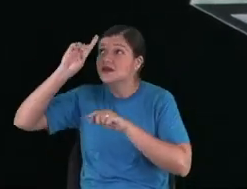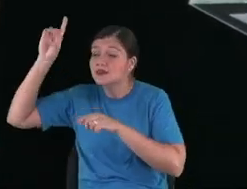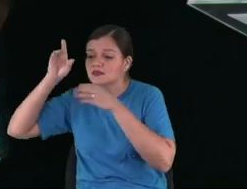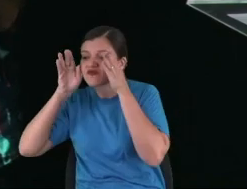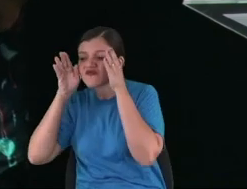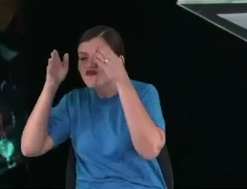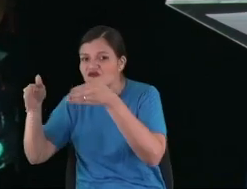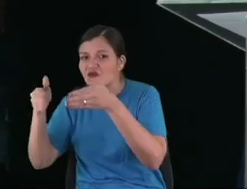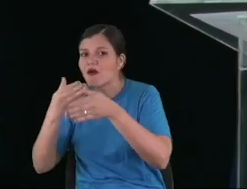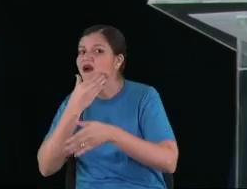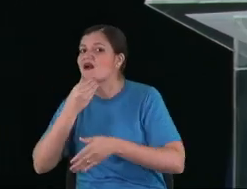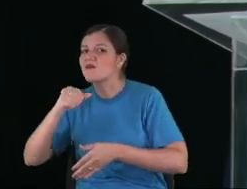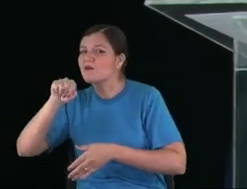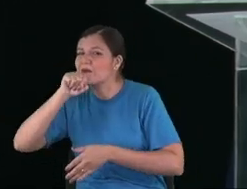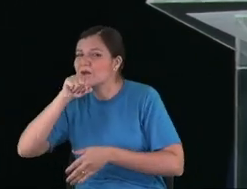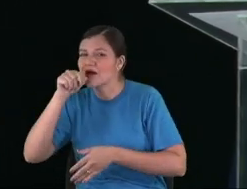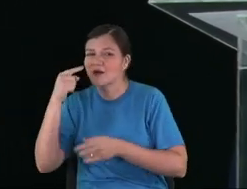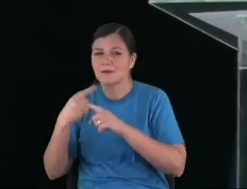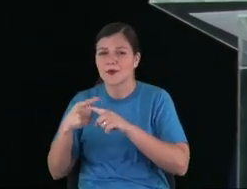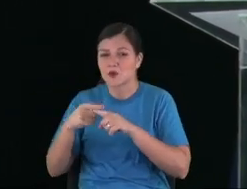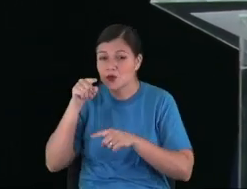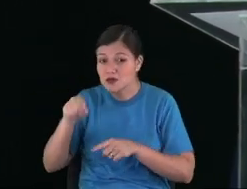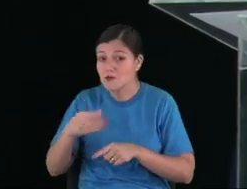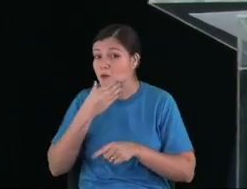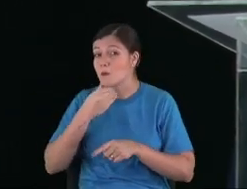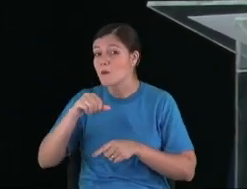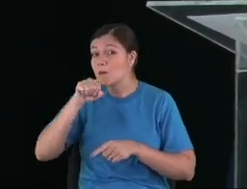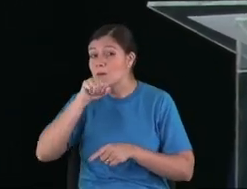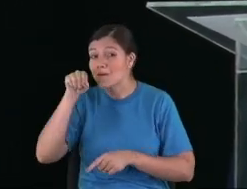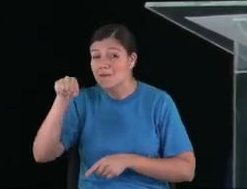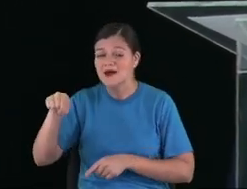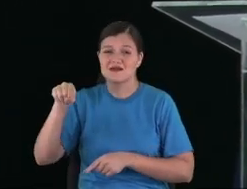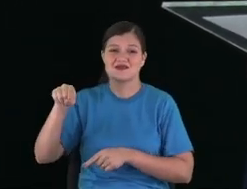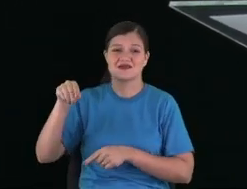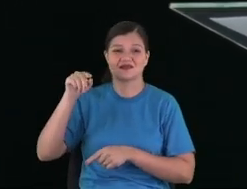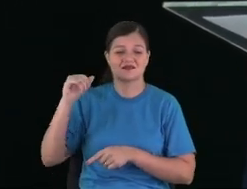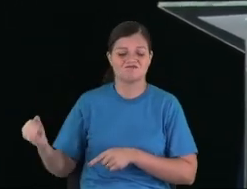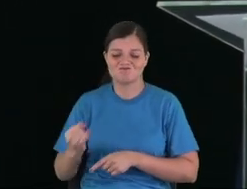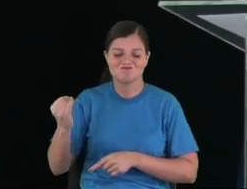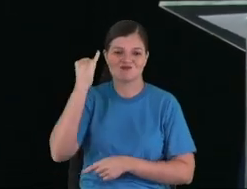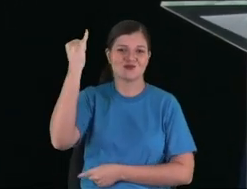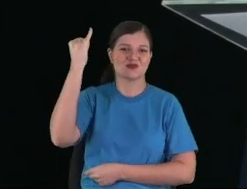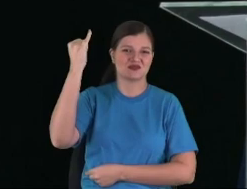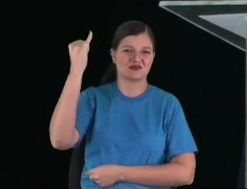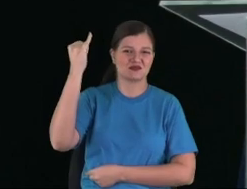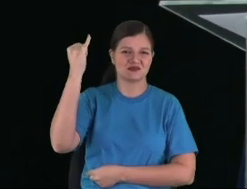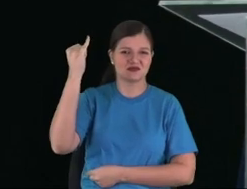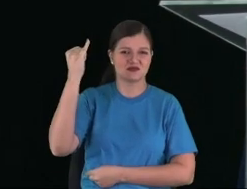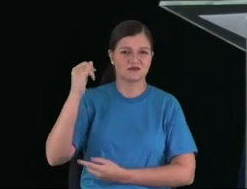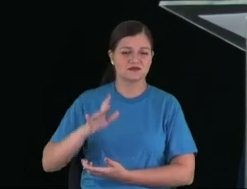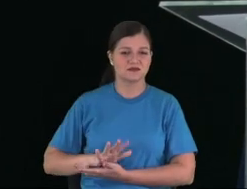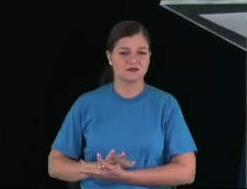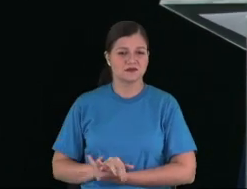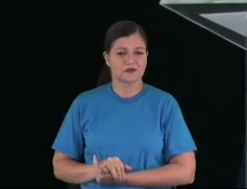on father, because father is the decisive factor